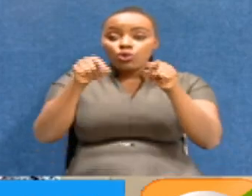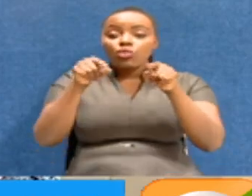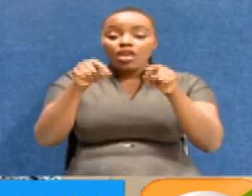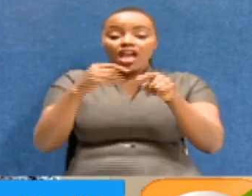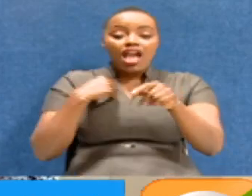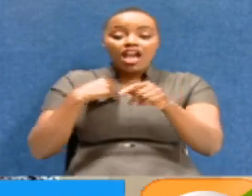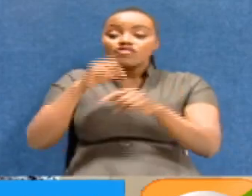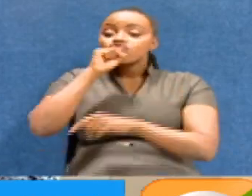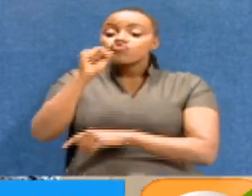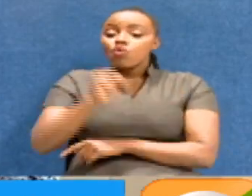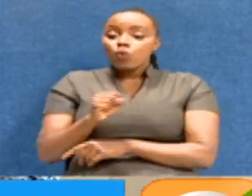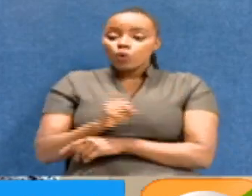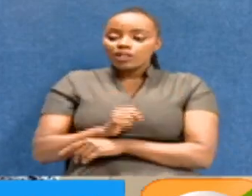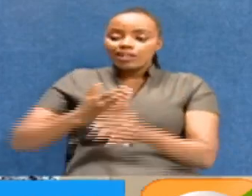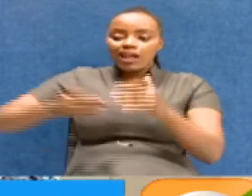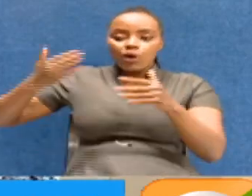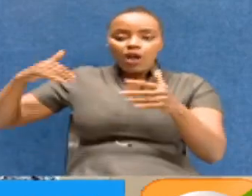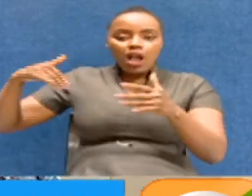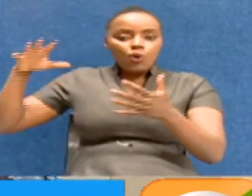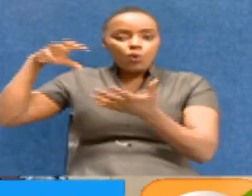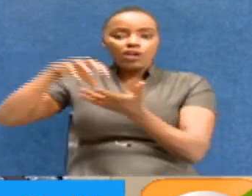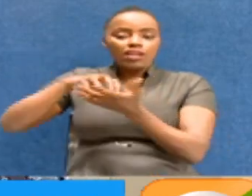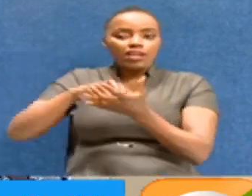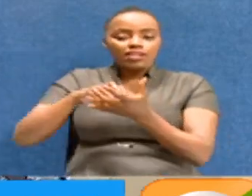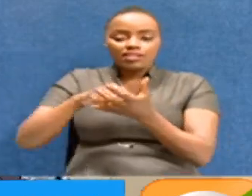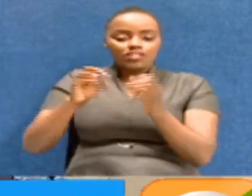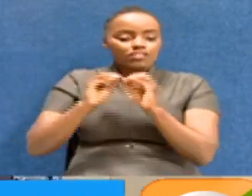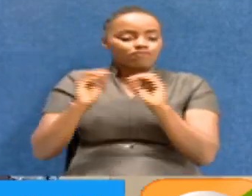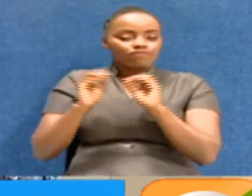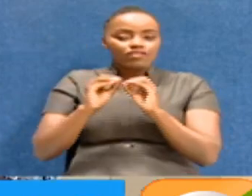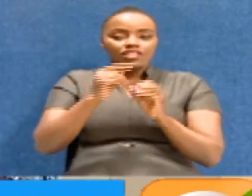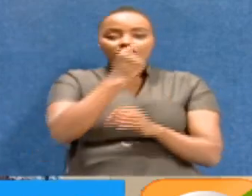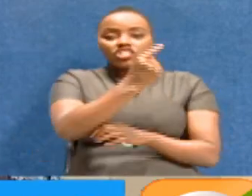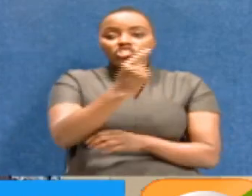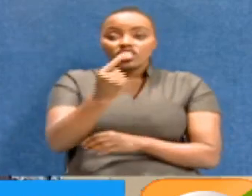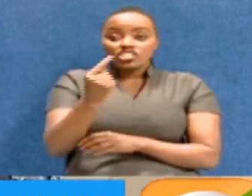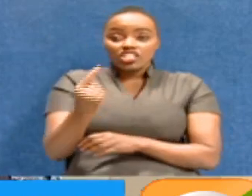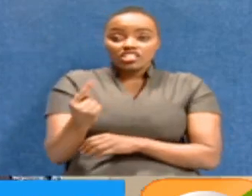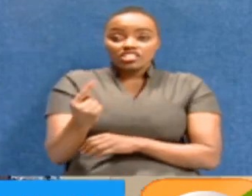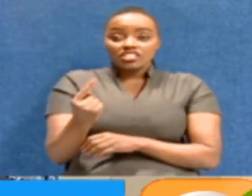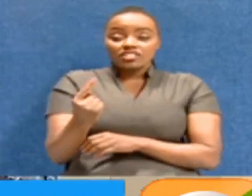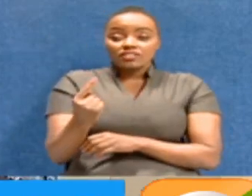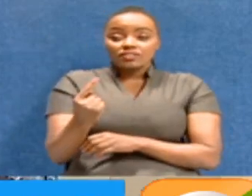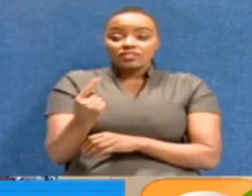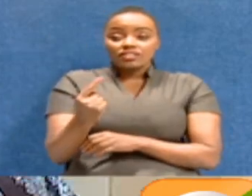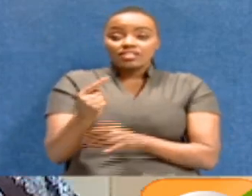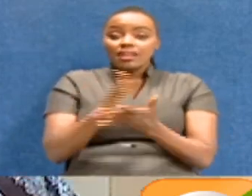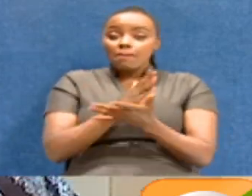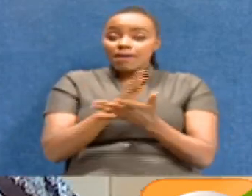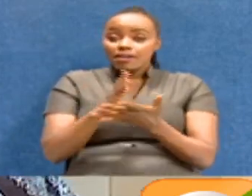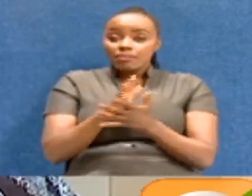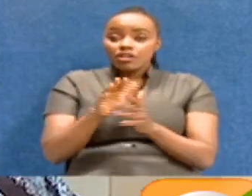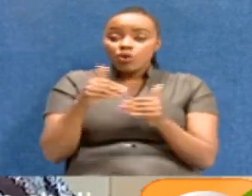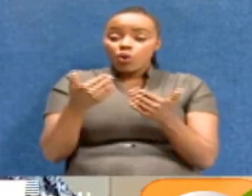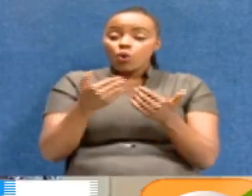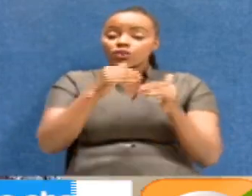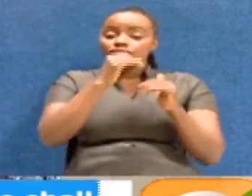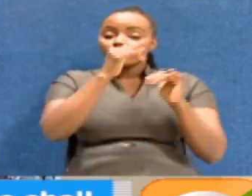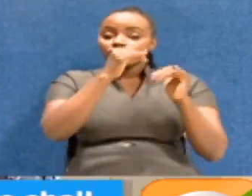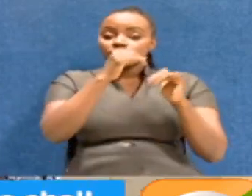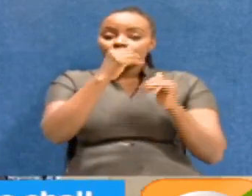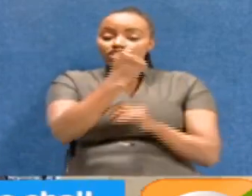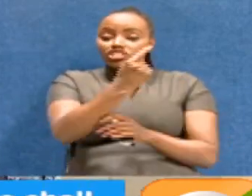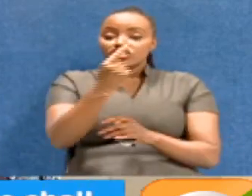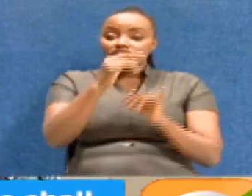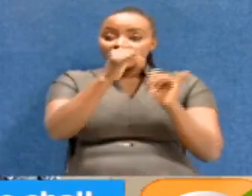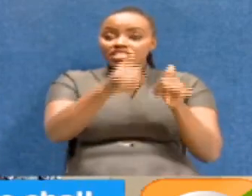backlog of cases on the judiciary entirely. And each organ or each individual within